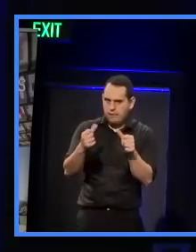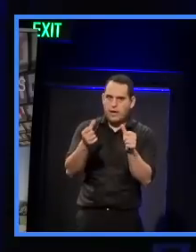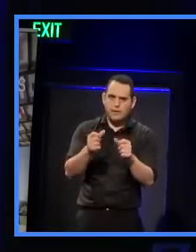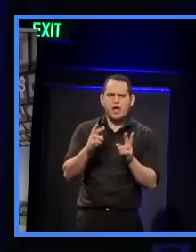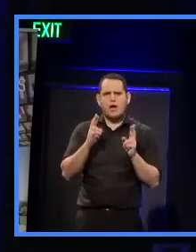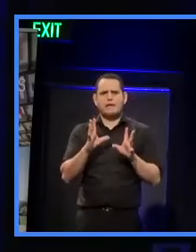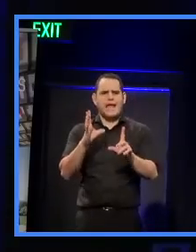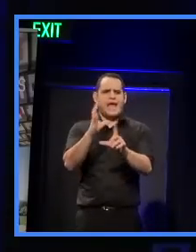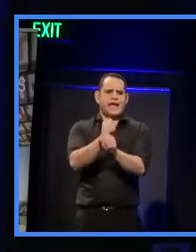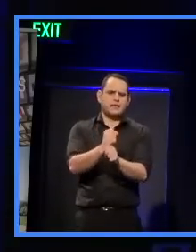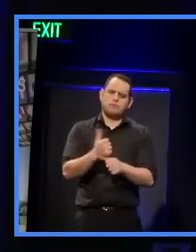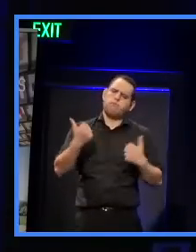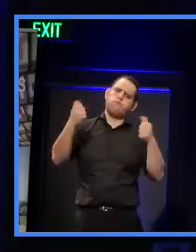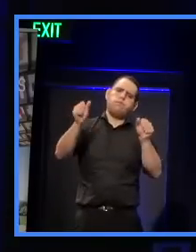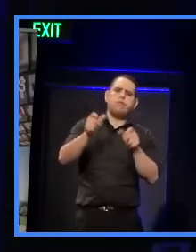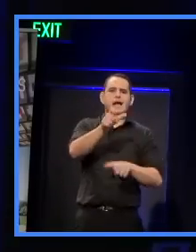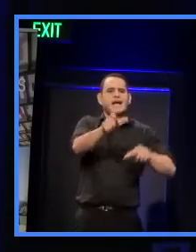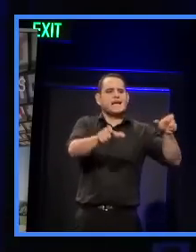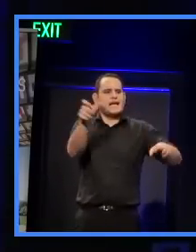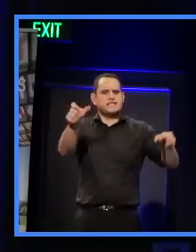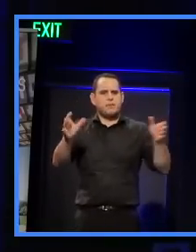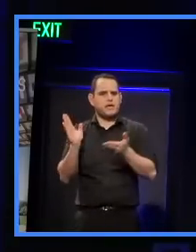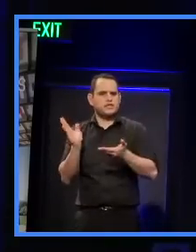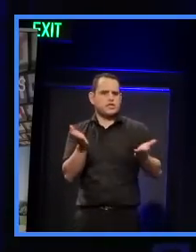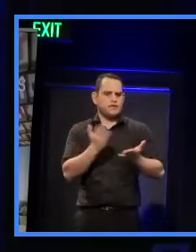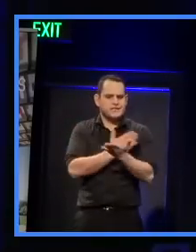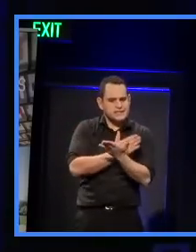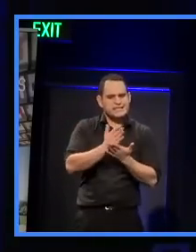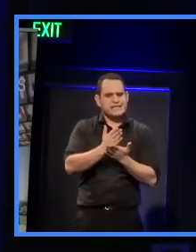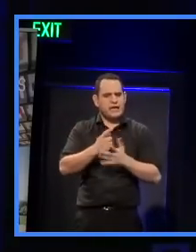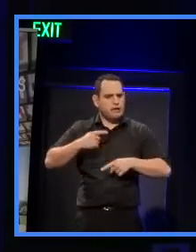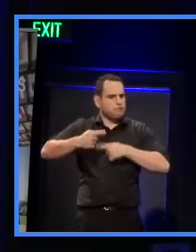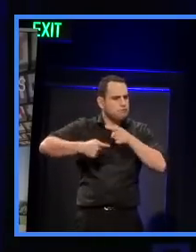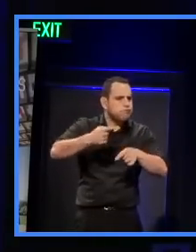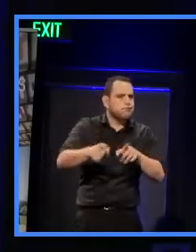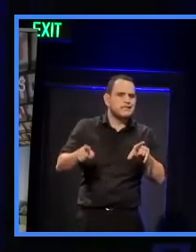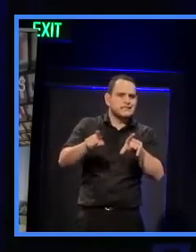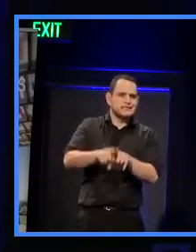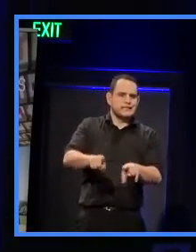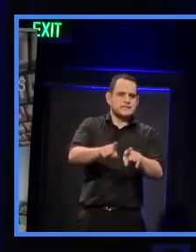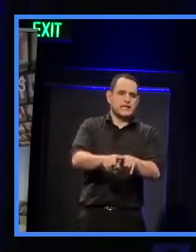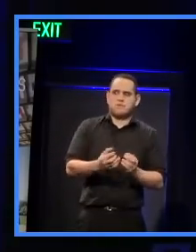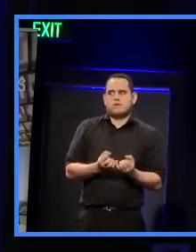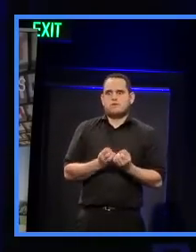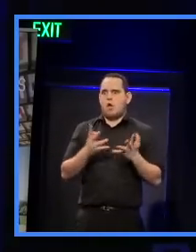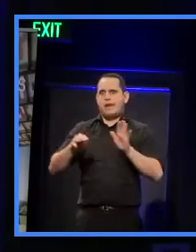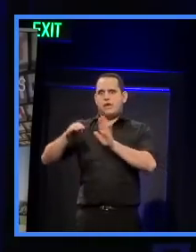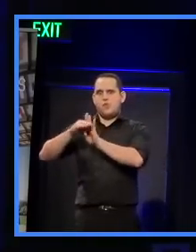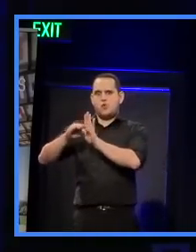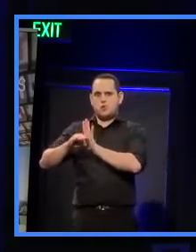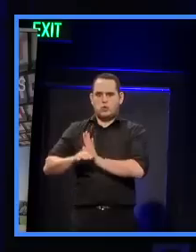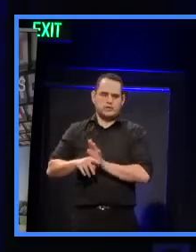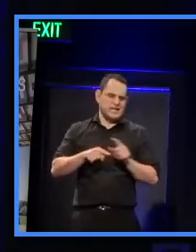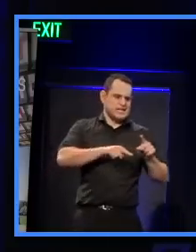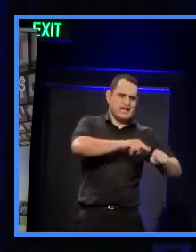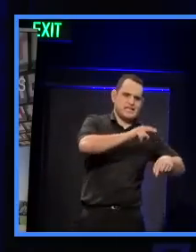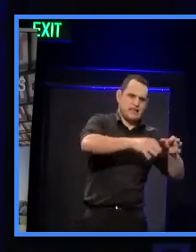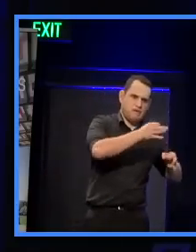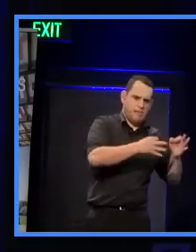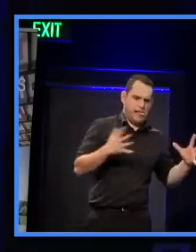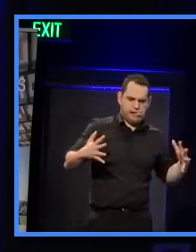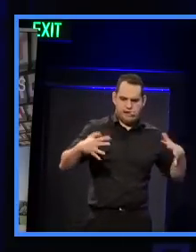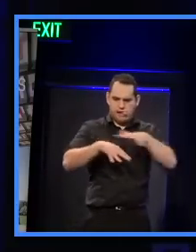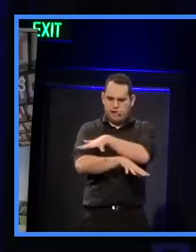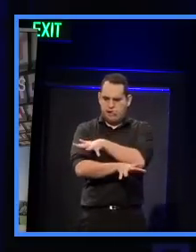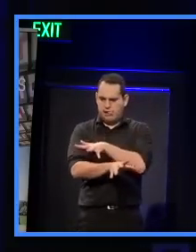at the end of the day, that's all about customer service and clarity and consistency, because too many rules, too many different types of plans, you know, how